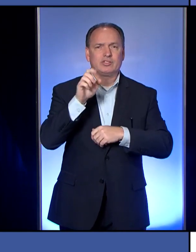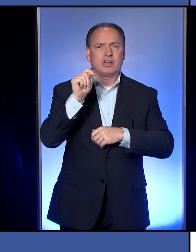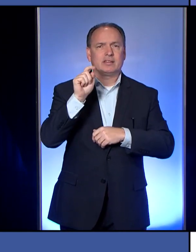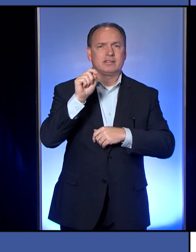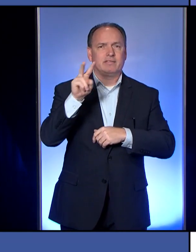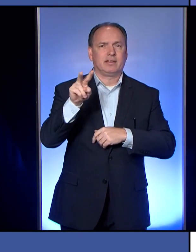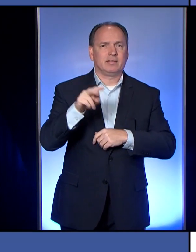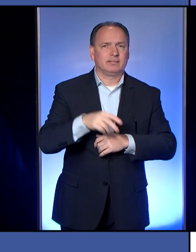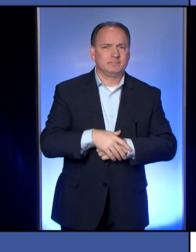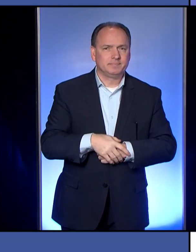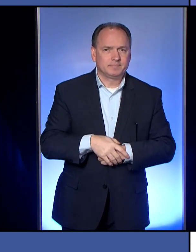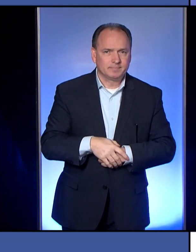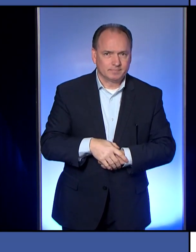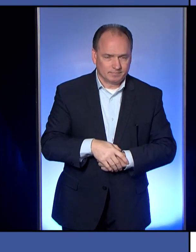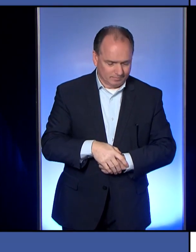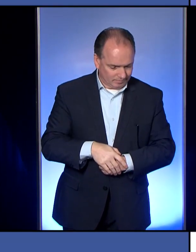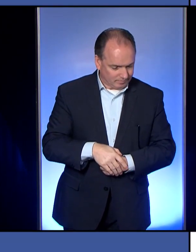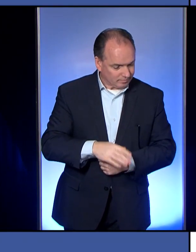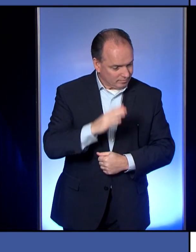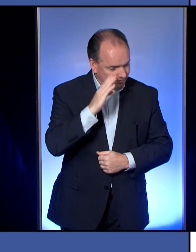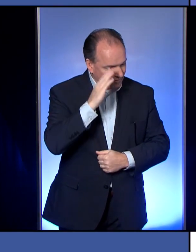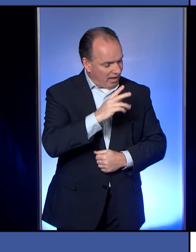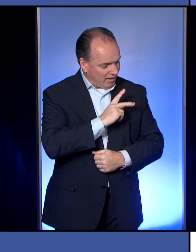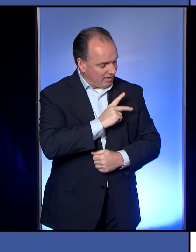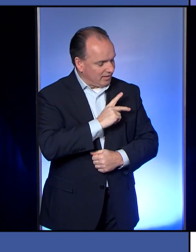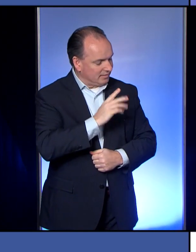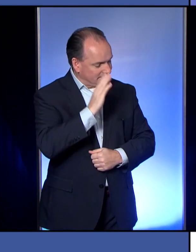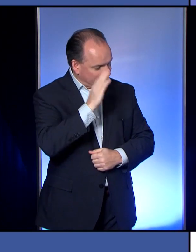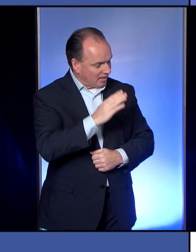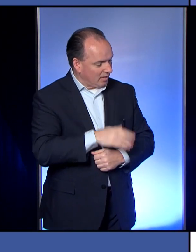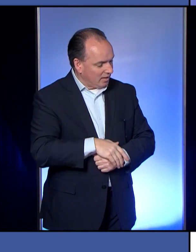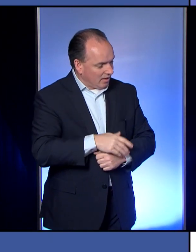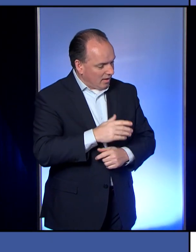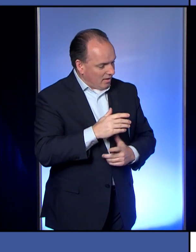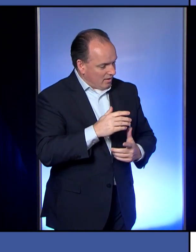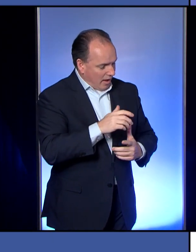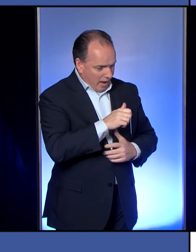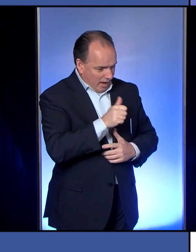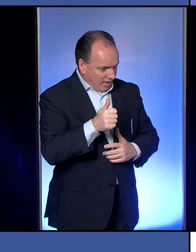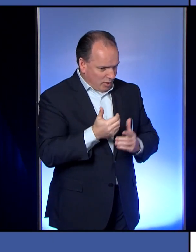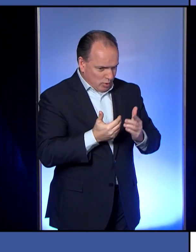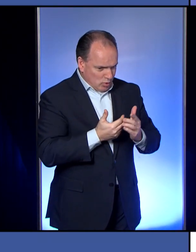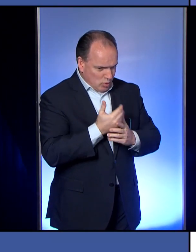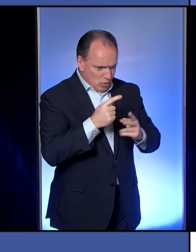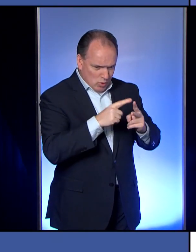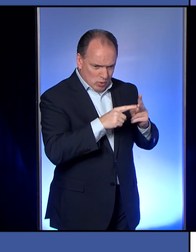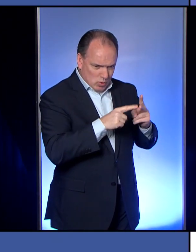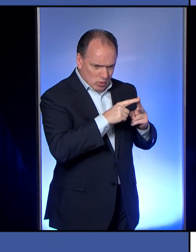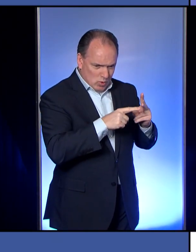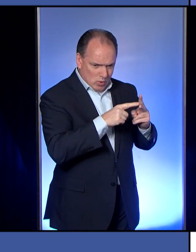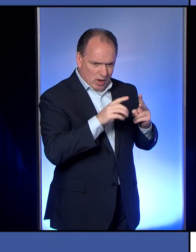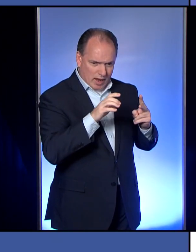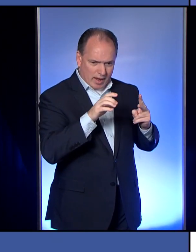for me? Yep. Hi, Kathy. Samir here. So are any of the new cases related?